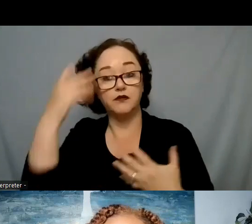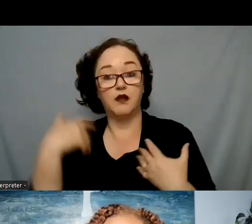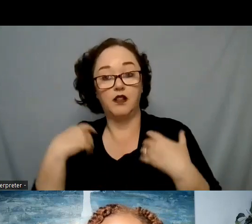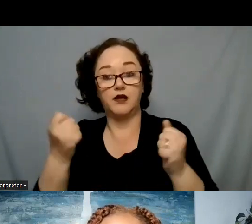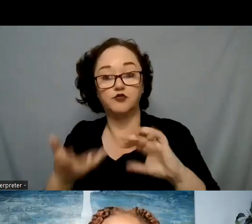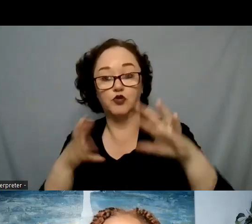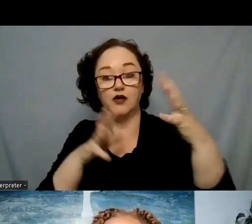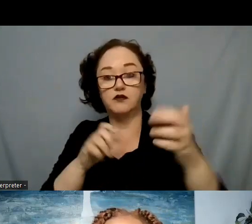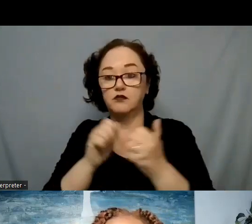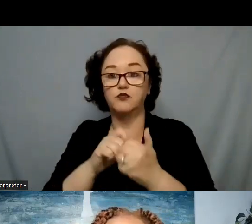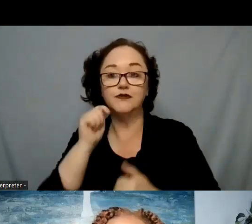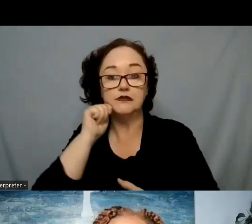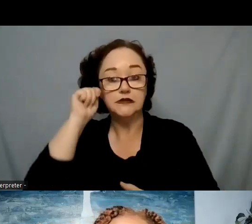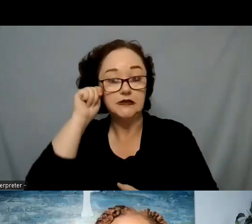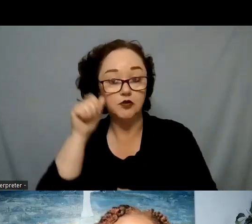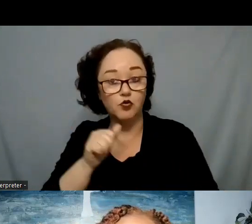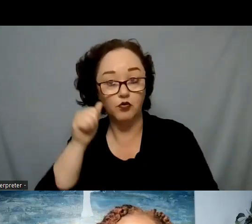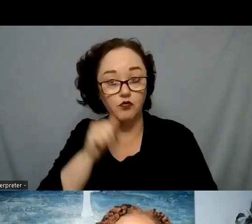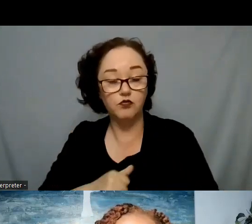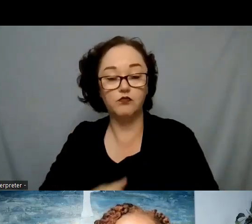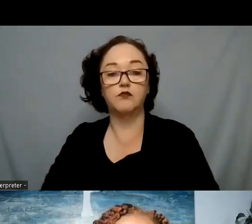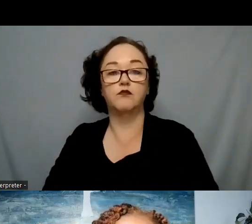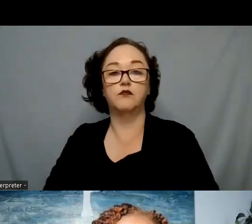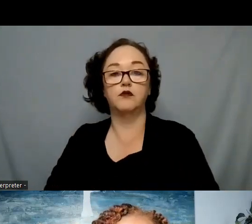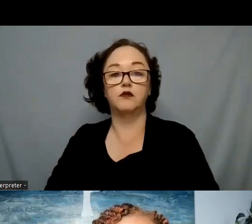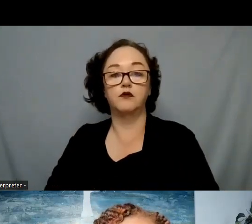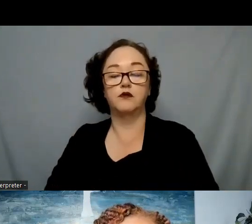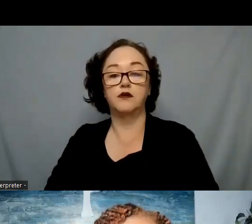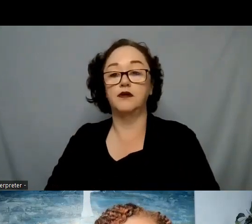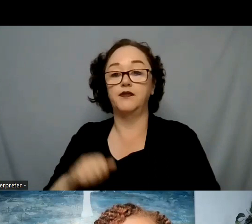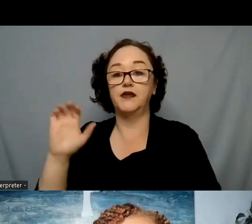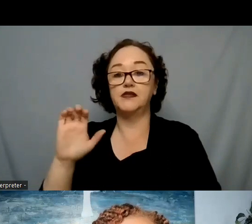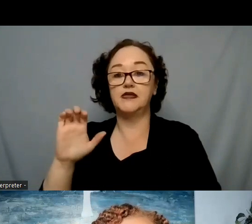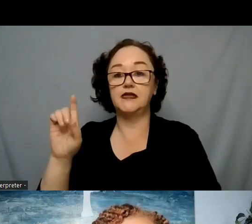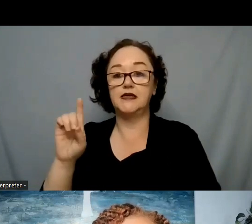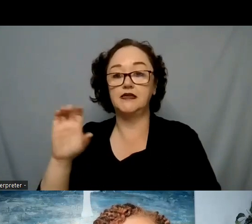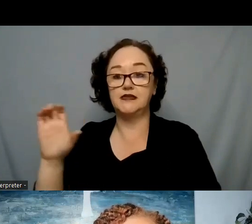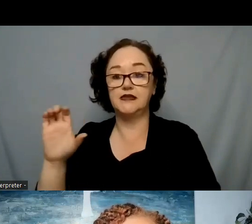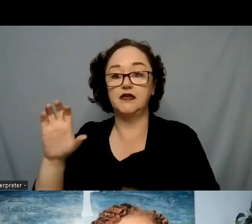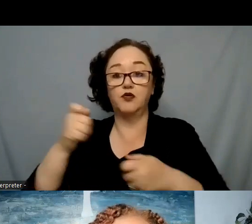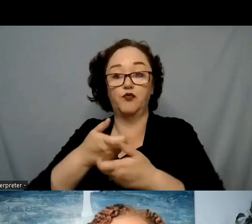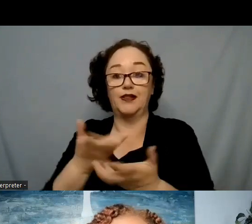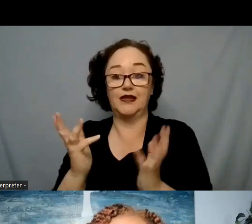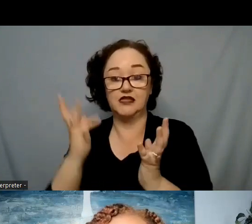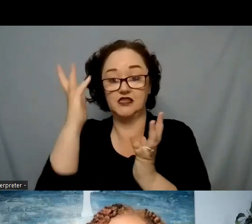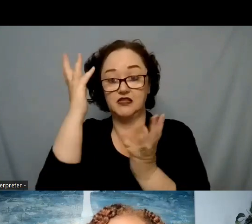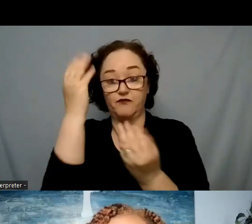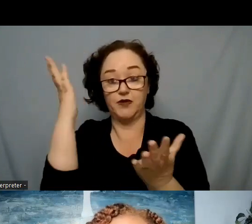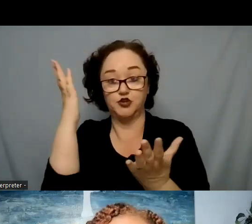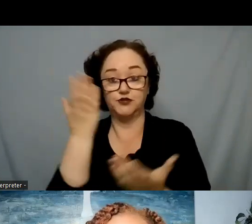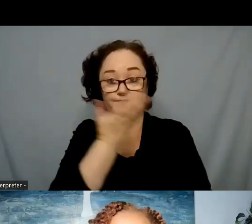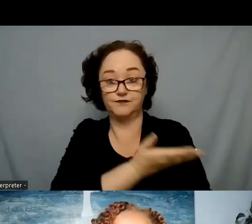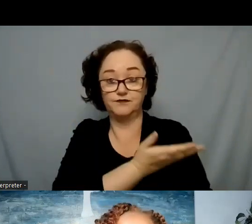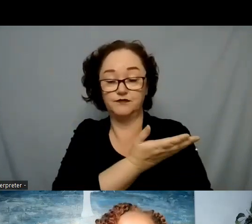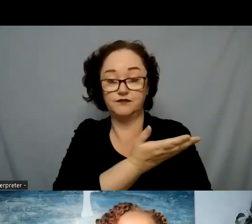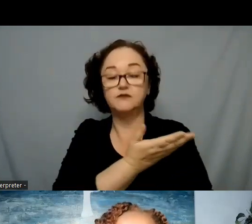girls and the fact that the CDC released this and I have a link so I have the resource